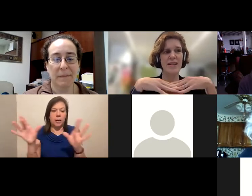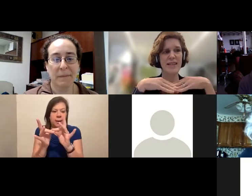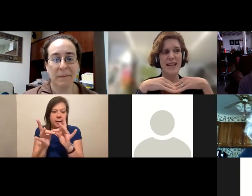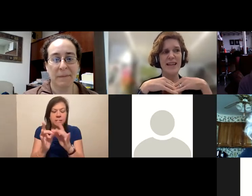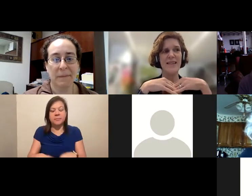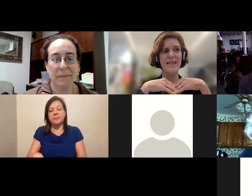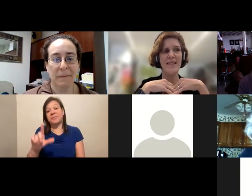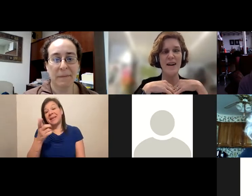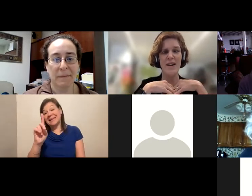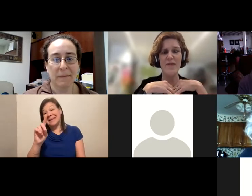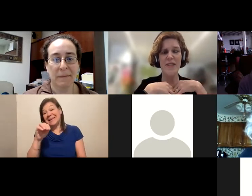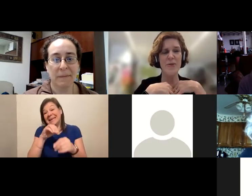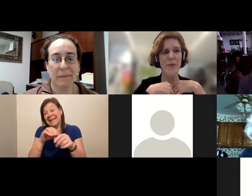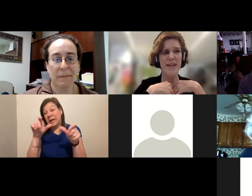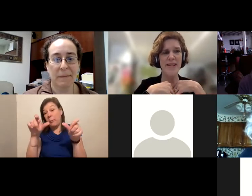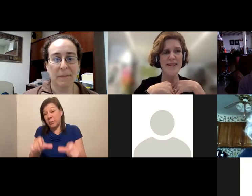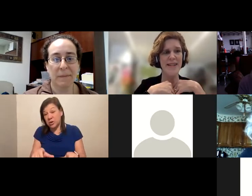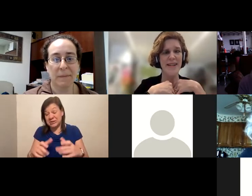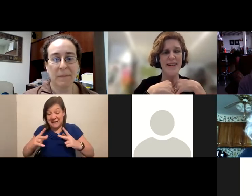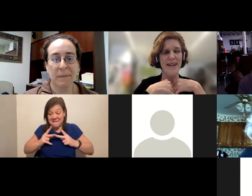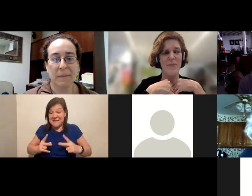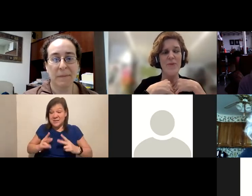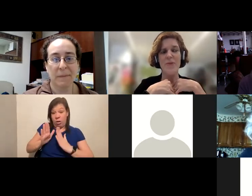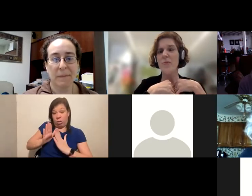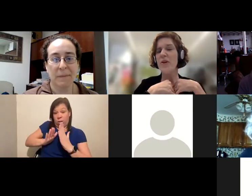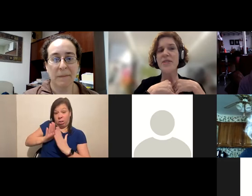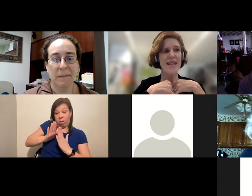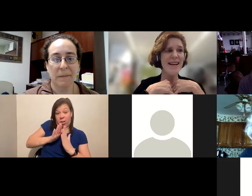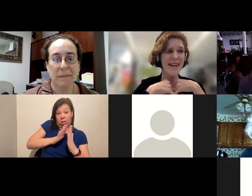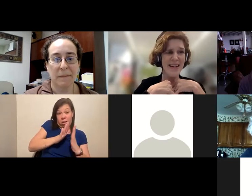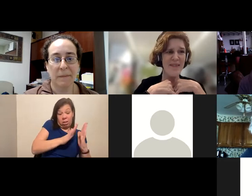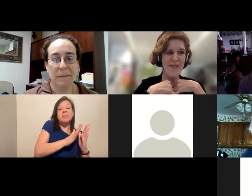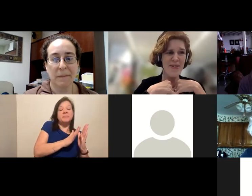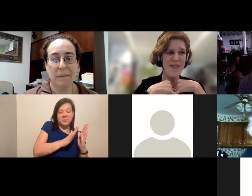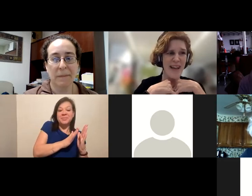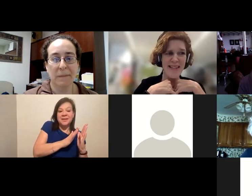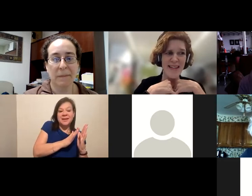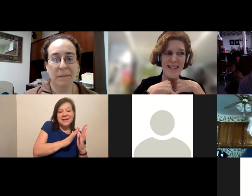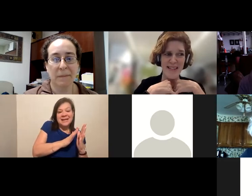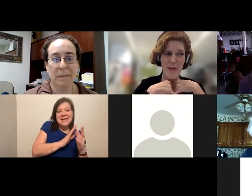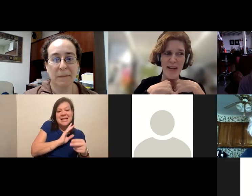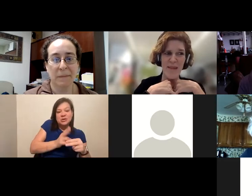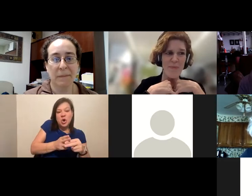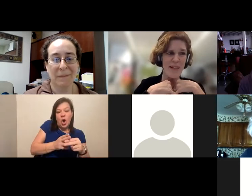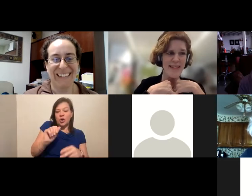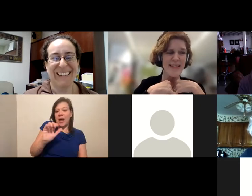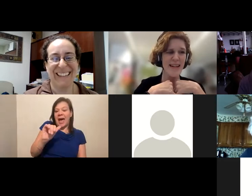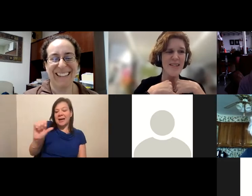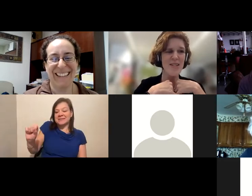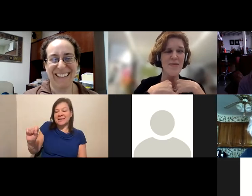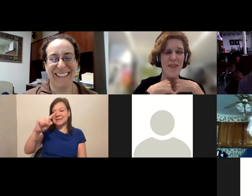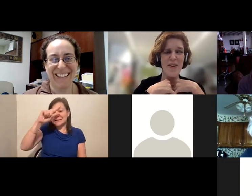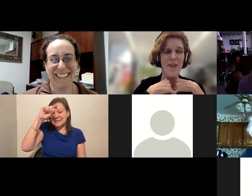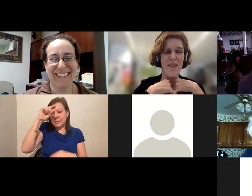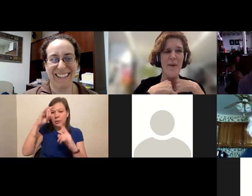person in a physical space. You, you will see it referred to as access summer camp, because it